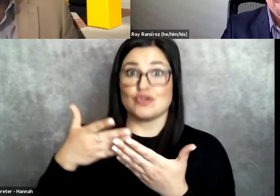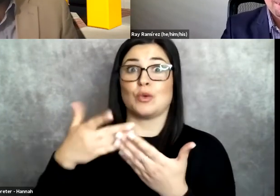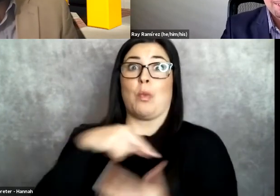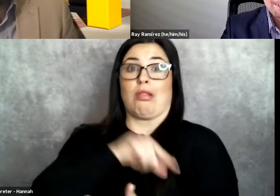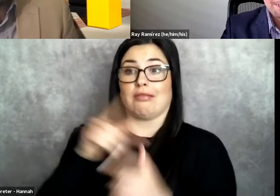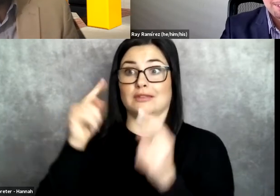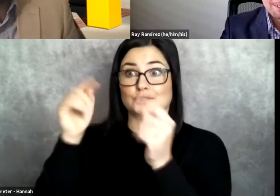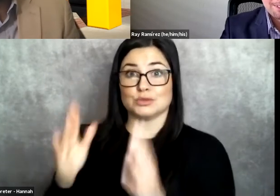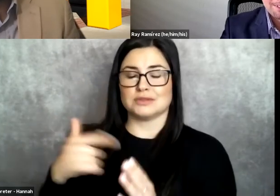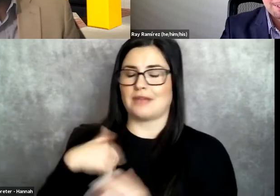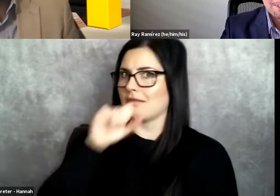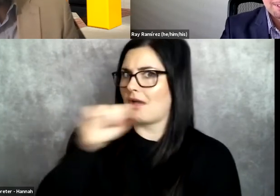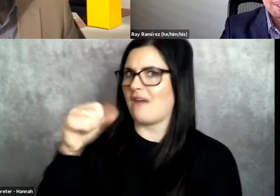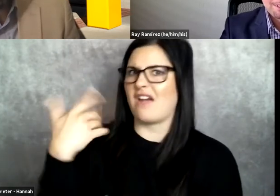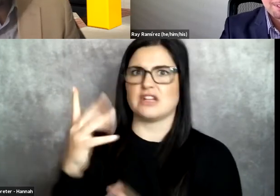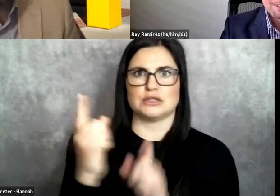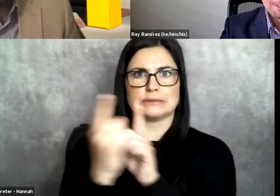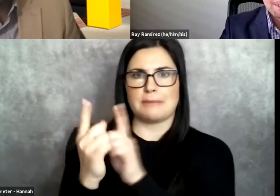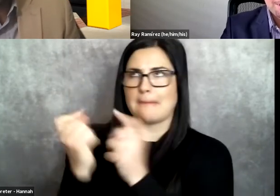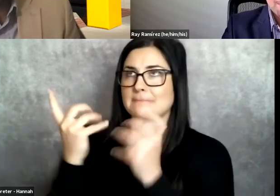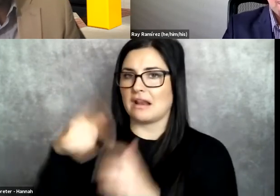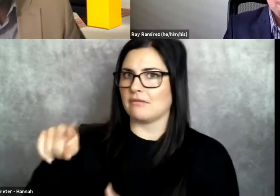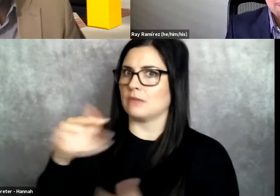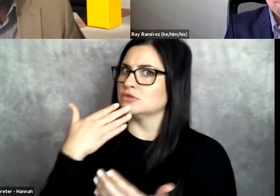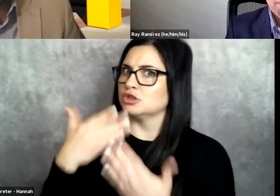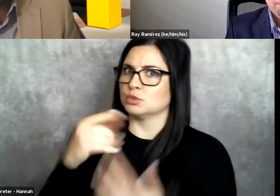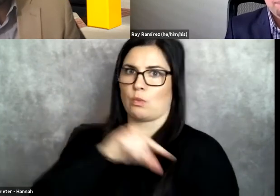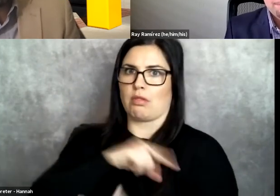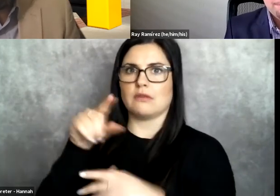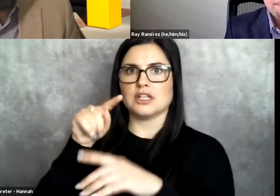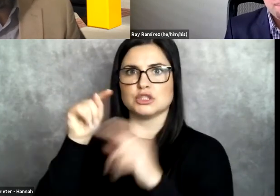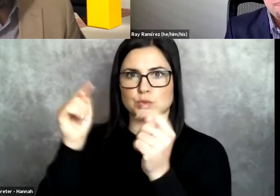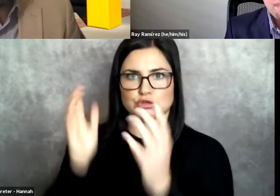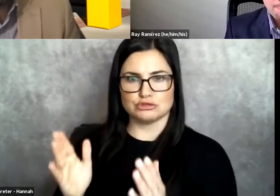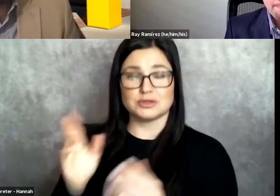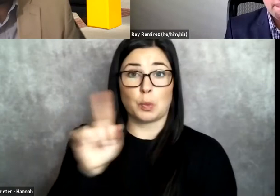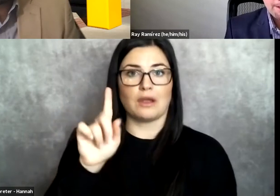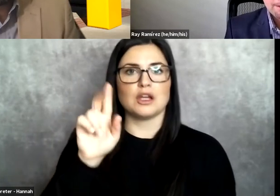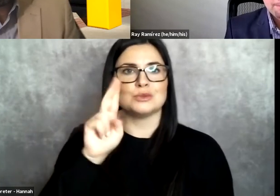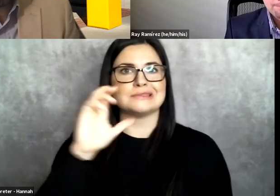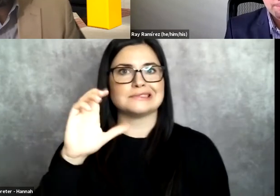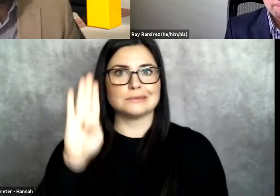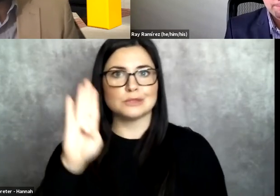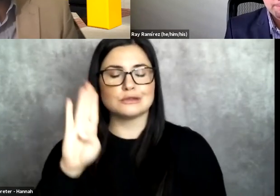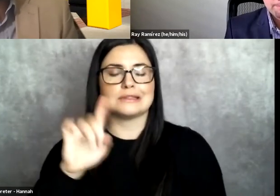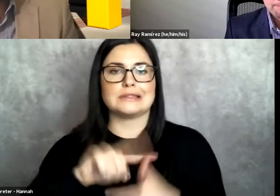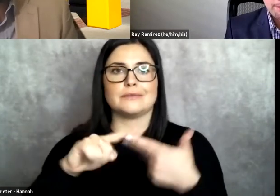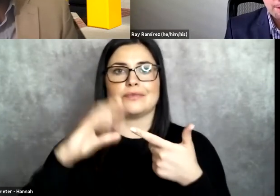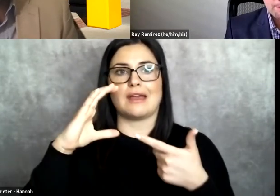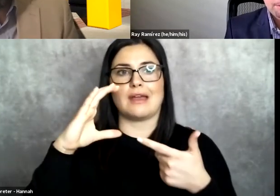experience of meeting so many in community college, at UC Berkeley, and even at Cal State LA,